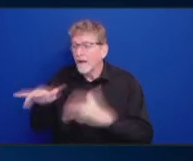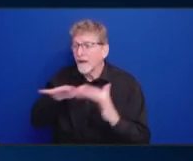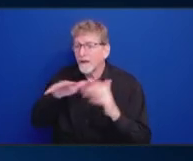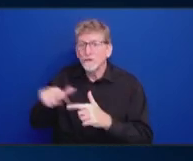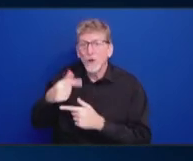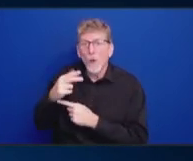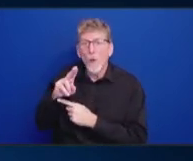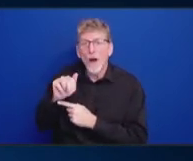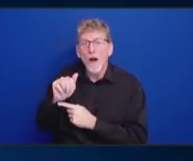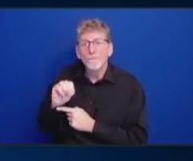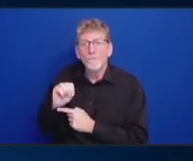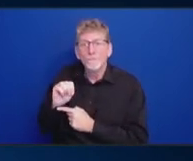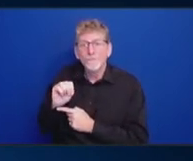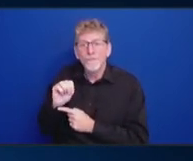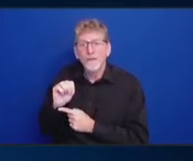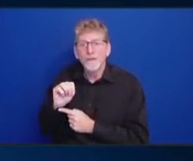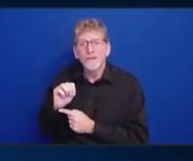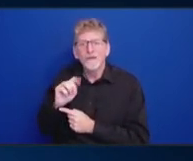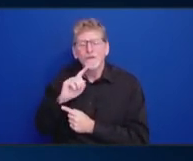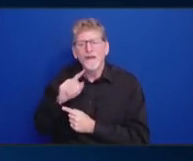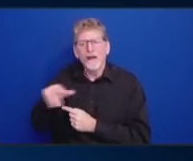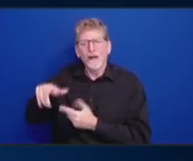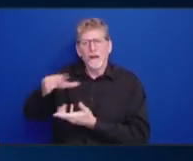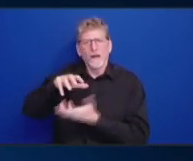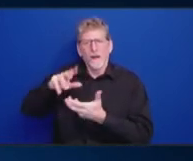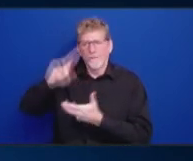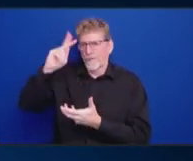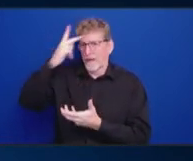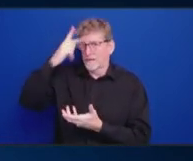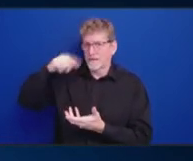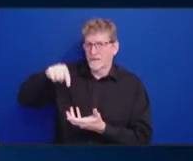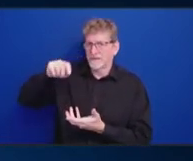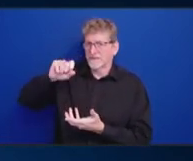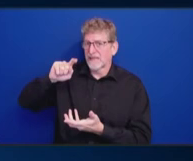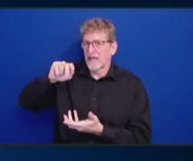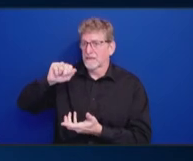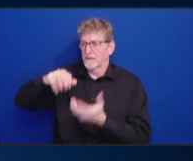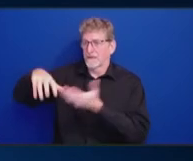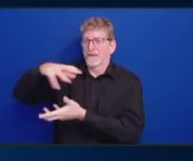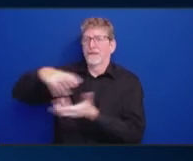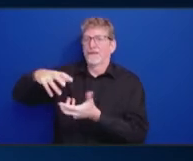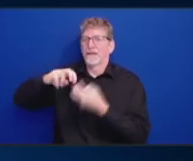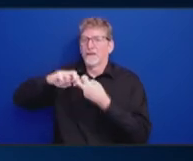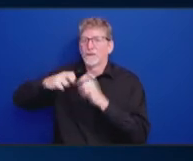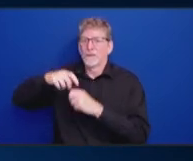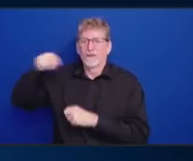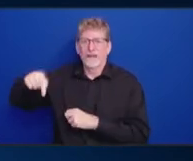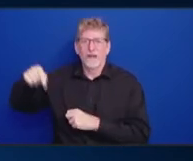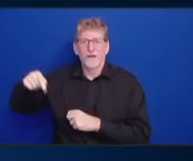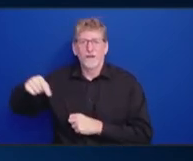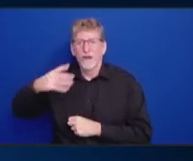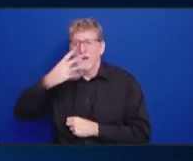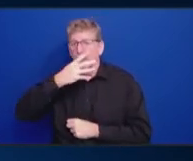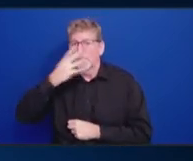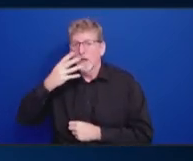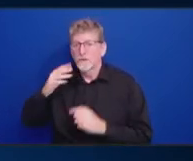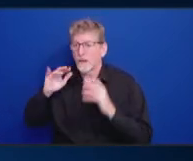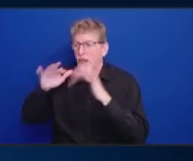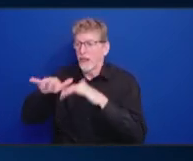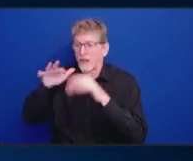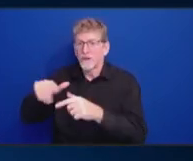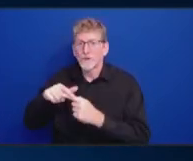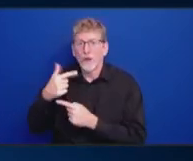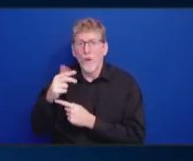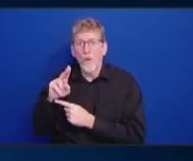status issue, there's immigration, and there's citizenship status. And that's, that affects a broad swath of people. So I